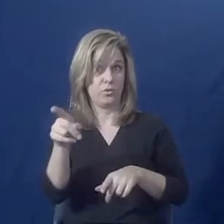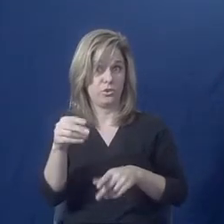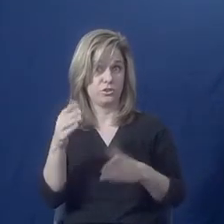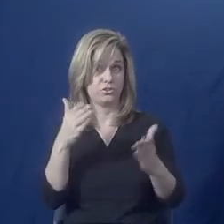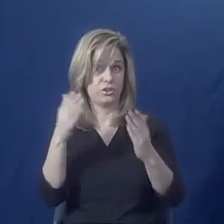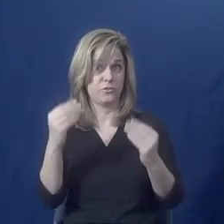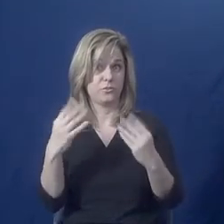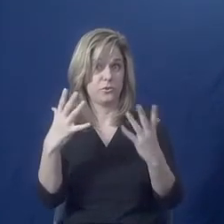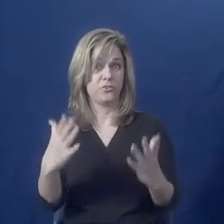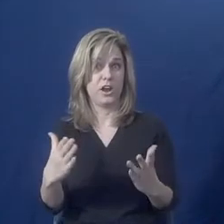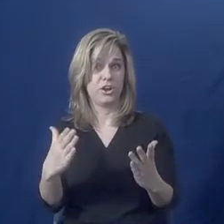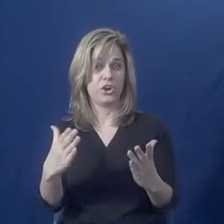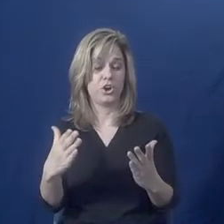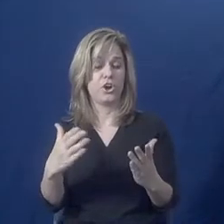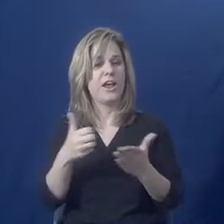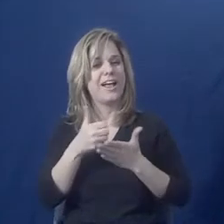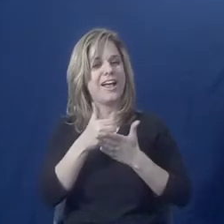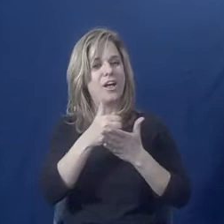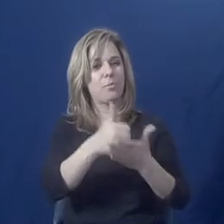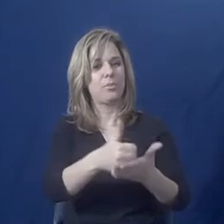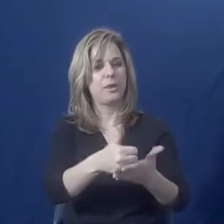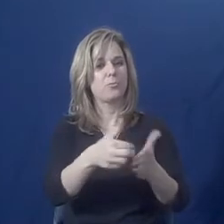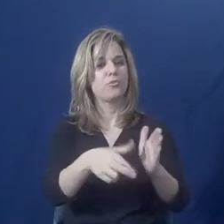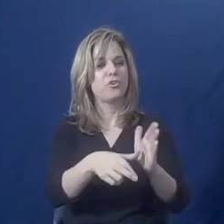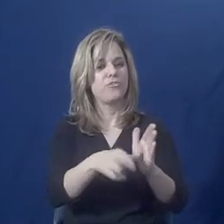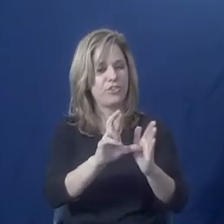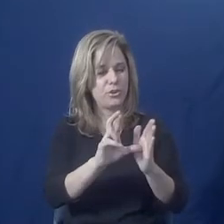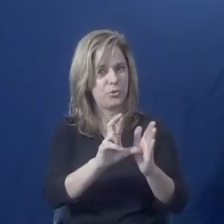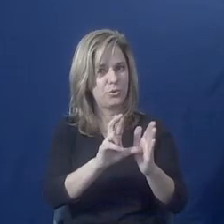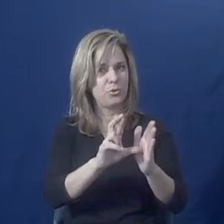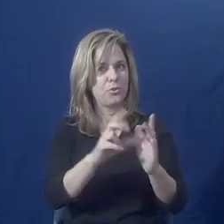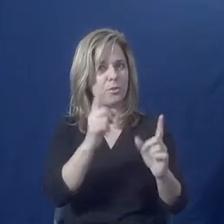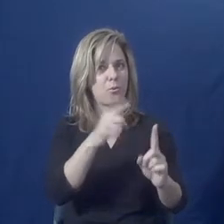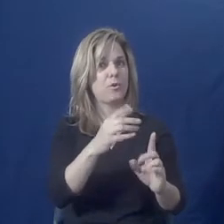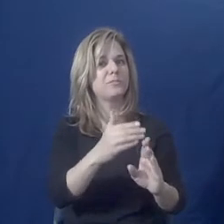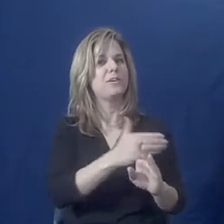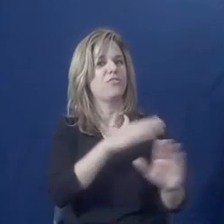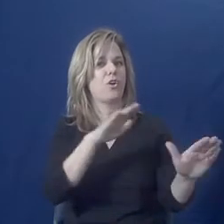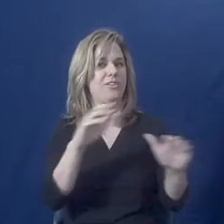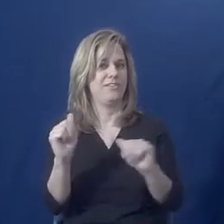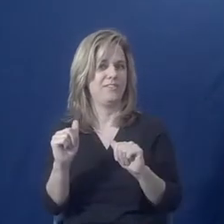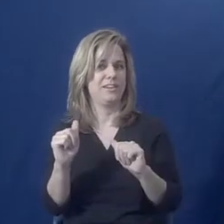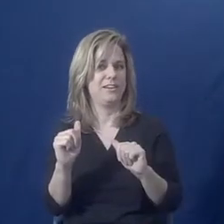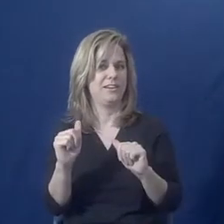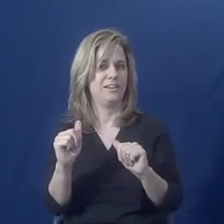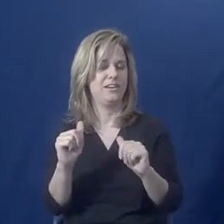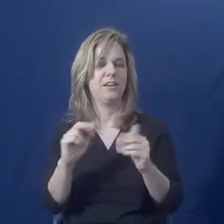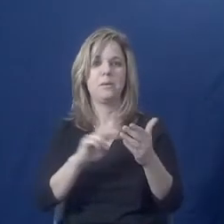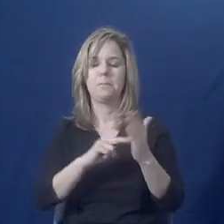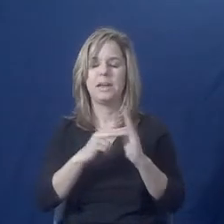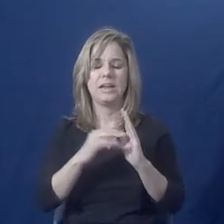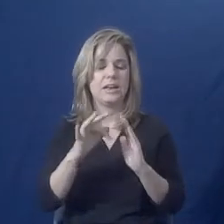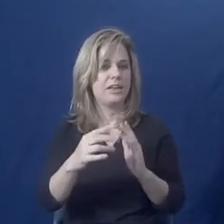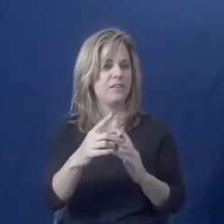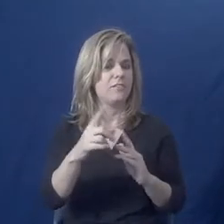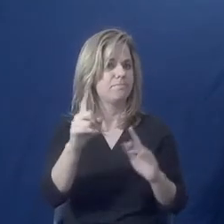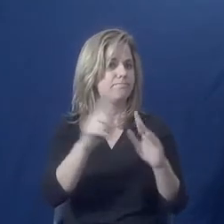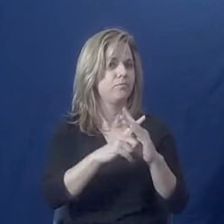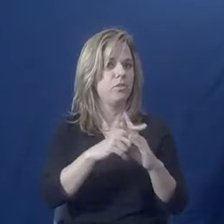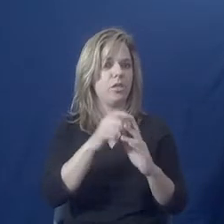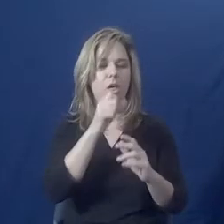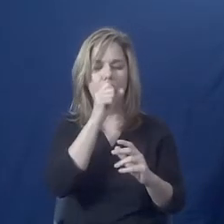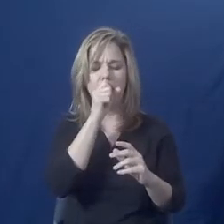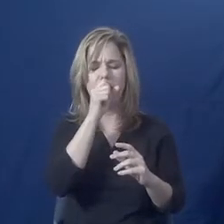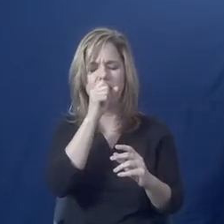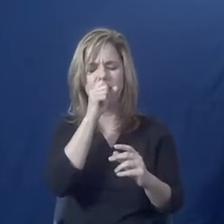review those key points before they leave. That if they have any questions about them, you can answer them. If